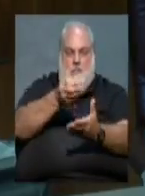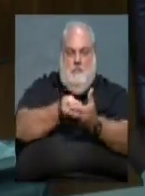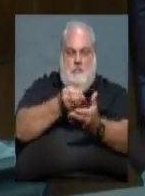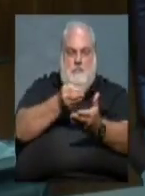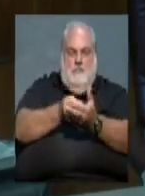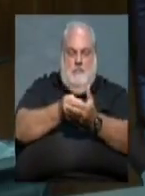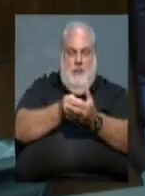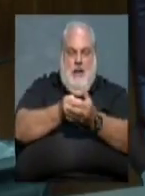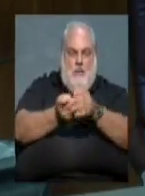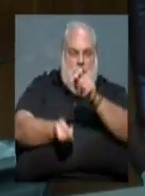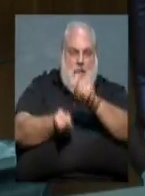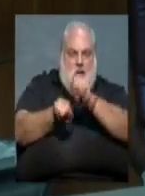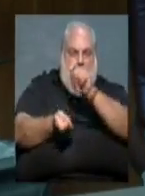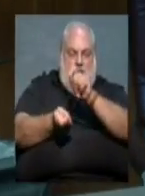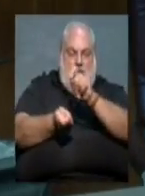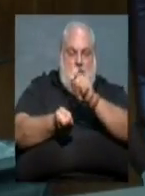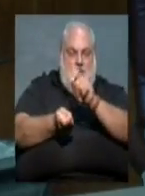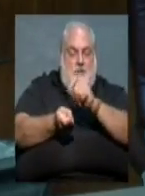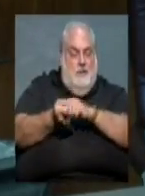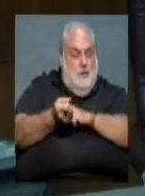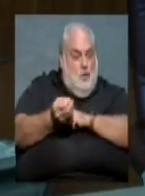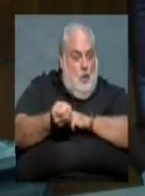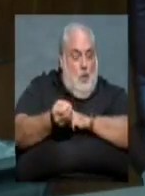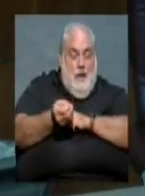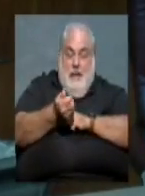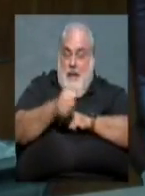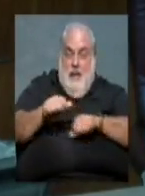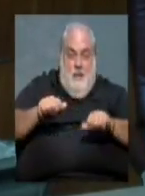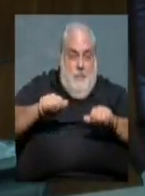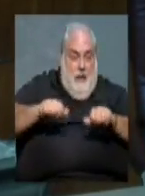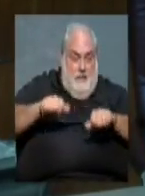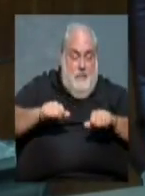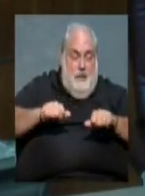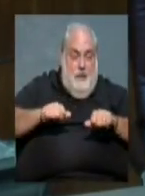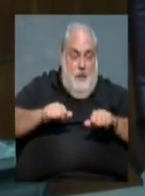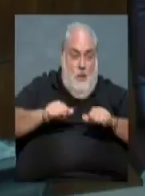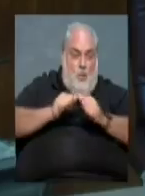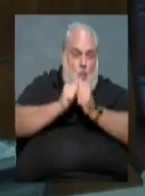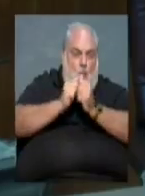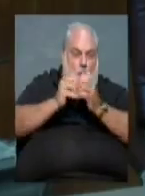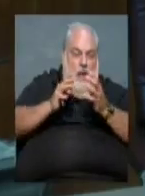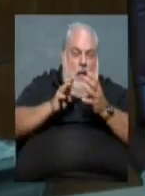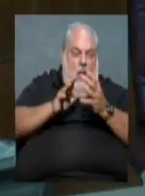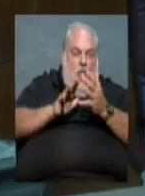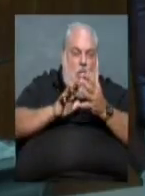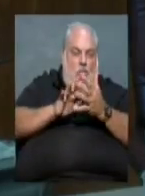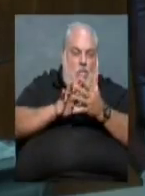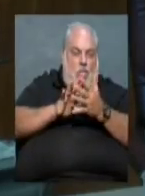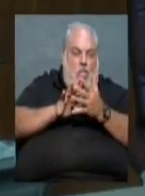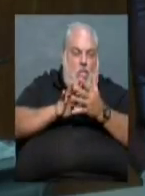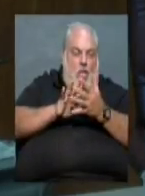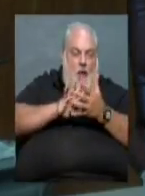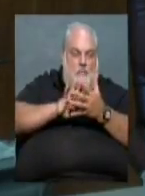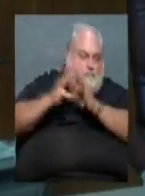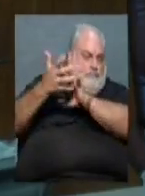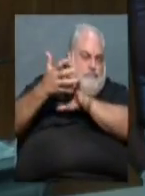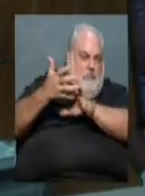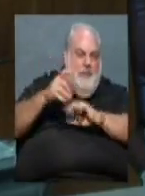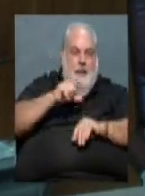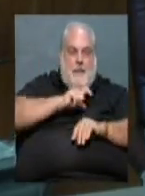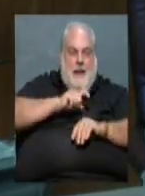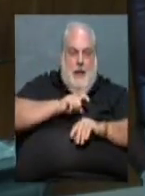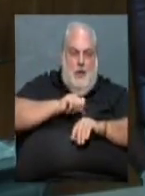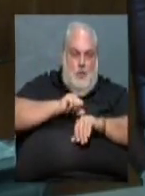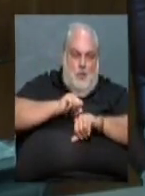retaliation based on that. Can we get a report without compromising any of our intelligence from the police department in terms of what we're doing with